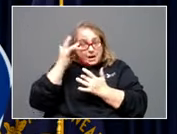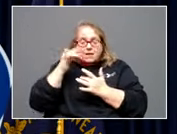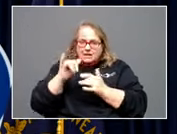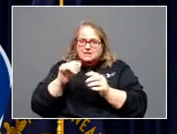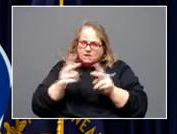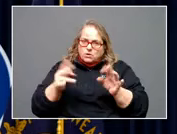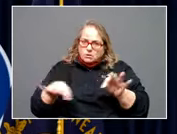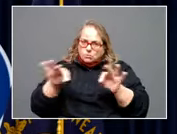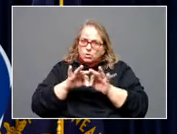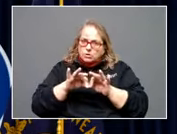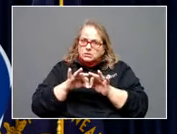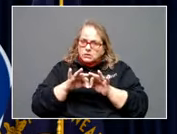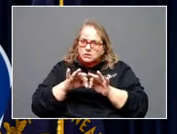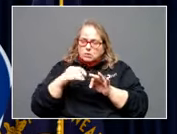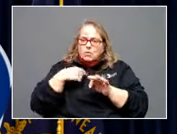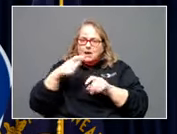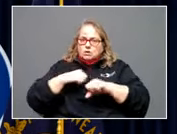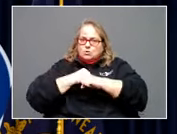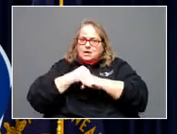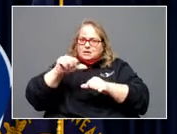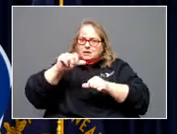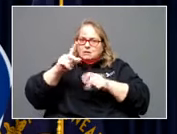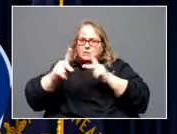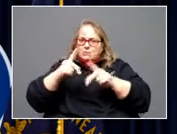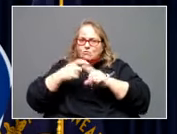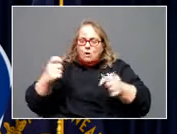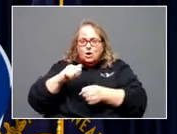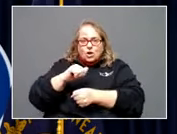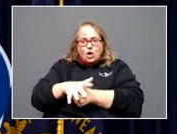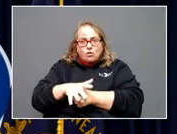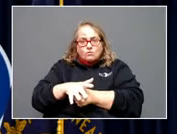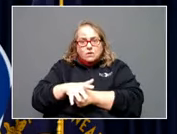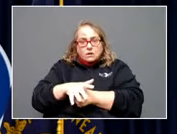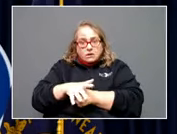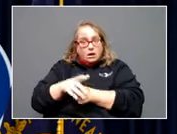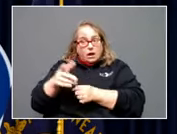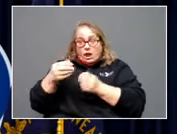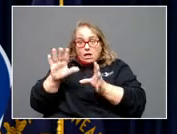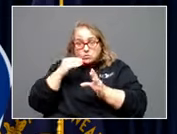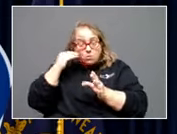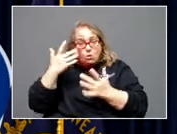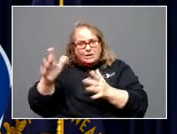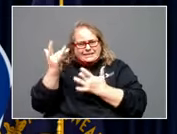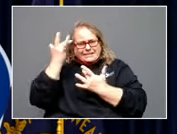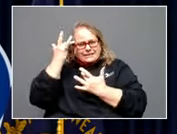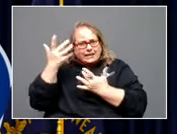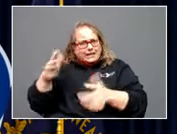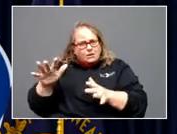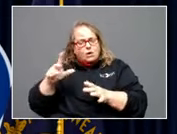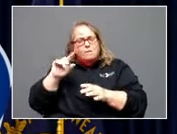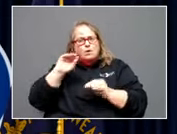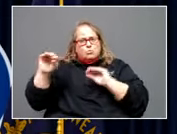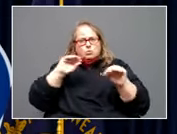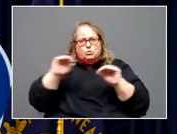we could do to protect people from COVID after they've already lost their home is to get them in a place where they have more